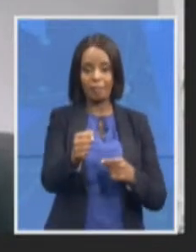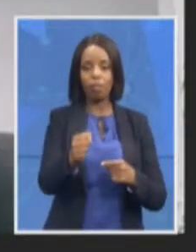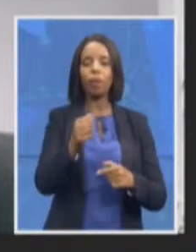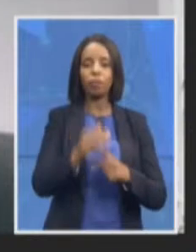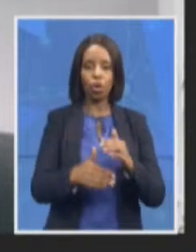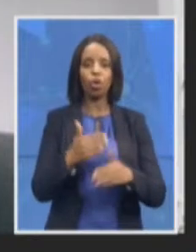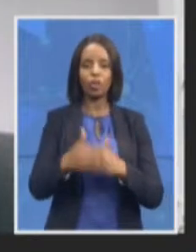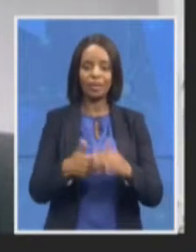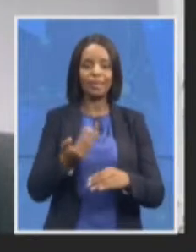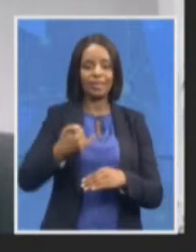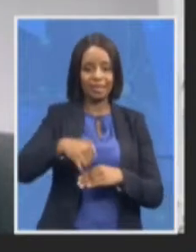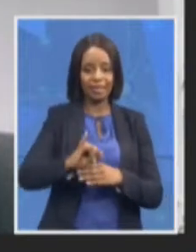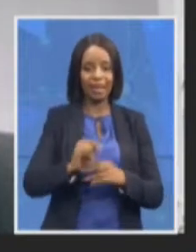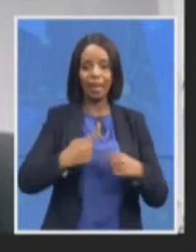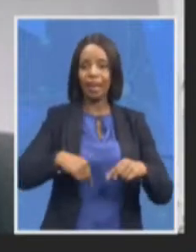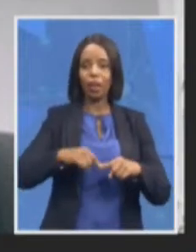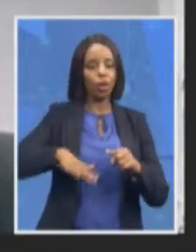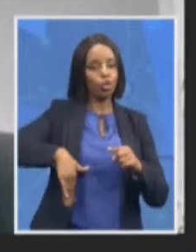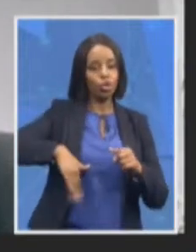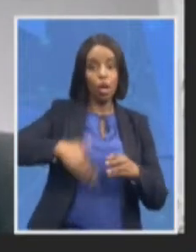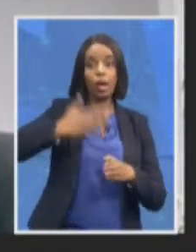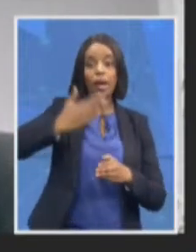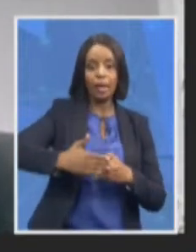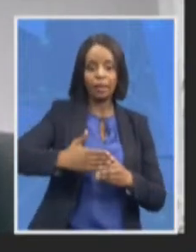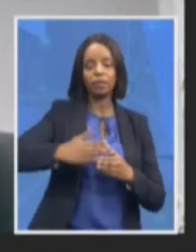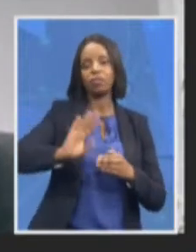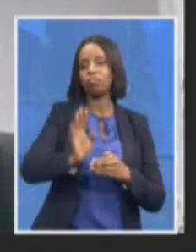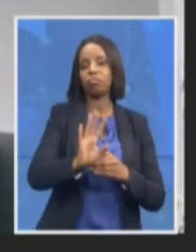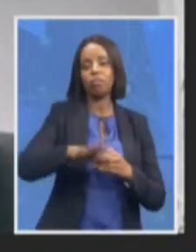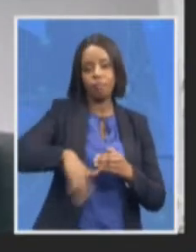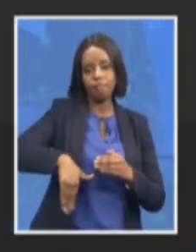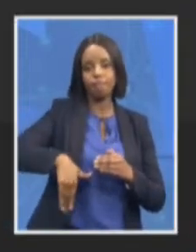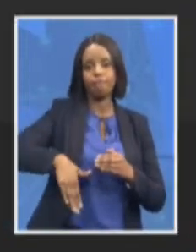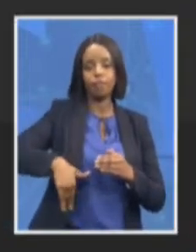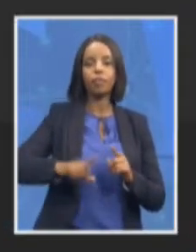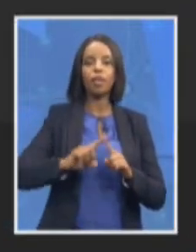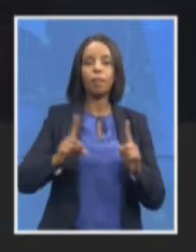hopefully we will be able to do so very very soon Anton